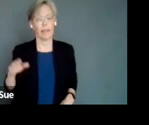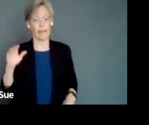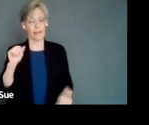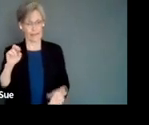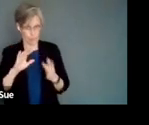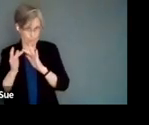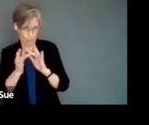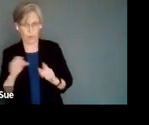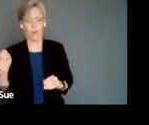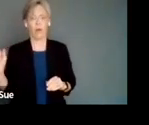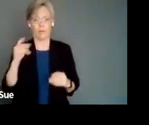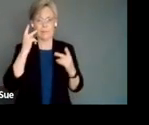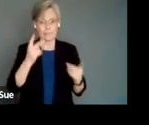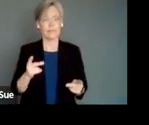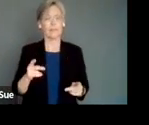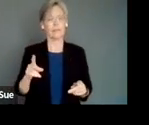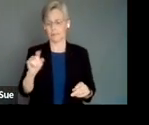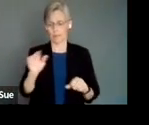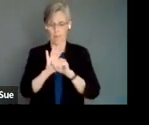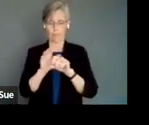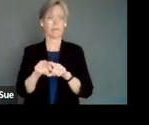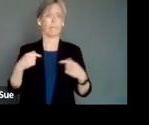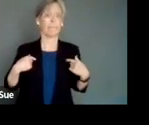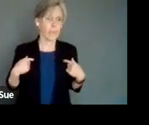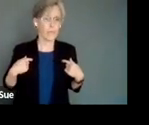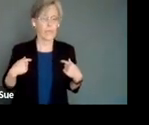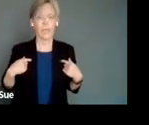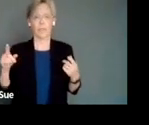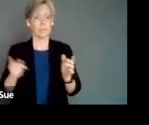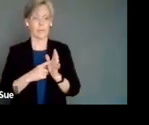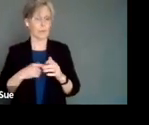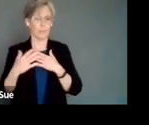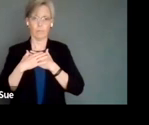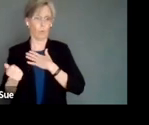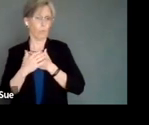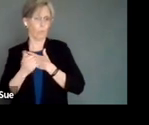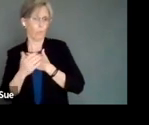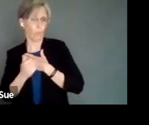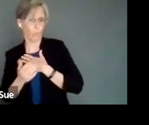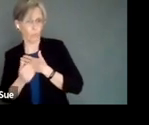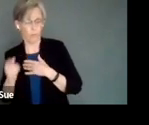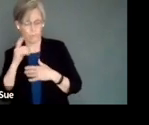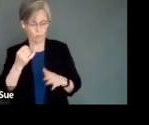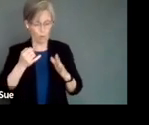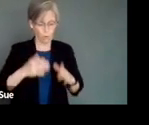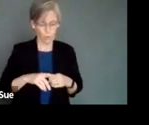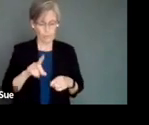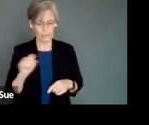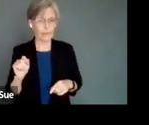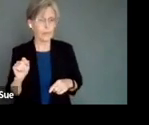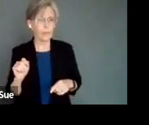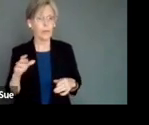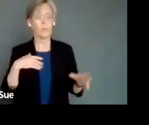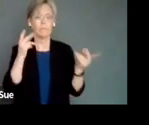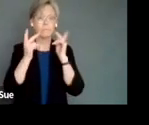And also you're going to see disability advocates like me, like I get called on the most through DMACC to be advocates for artists with disabilities, because what we're